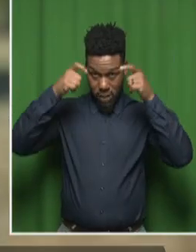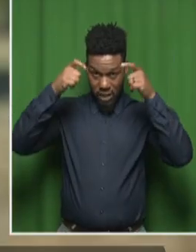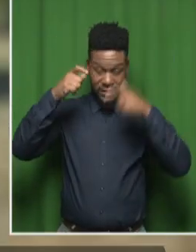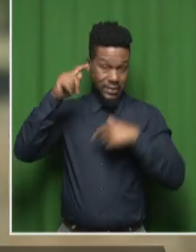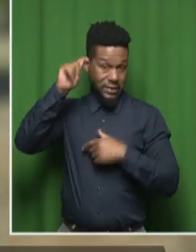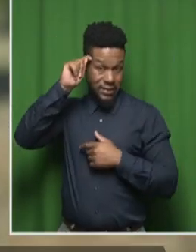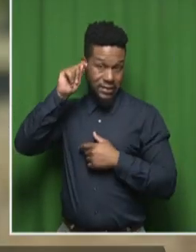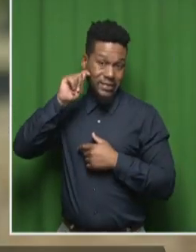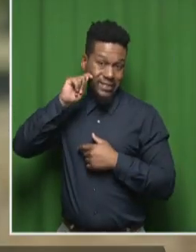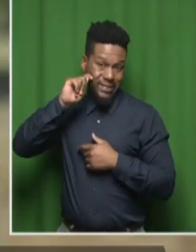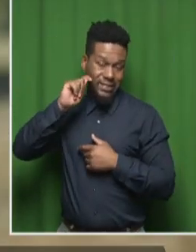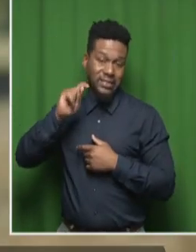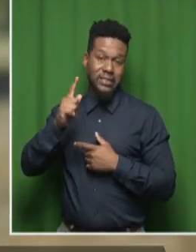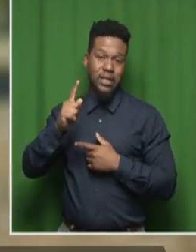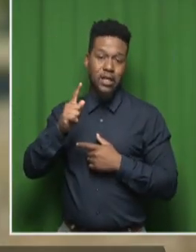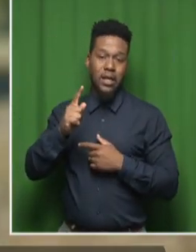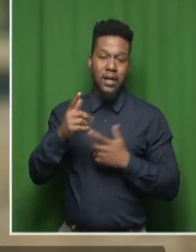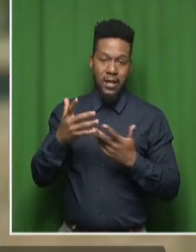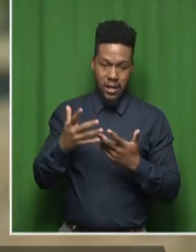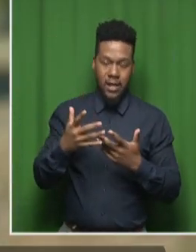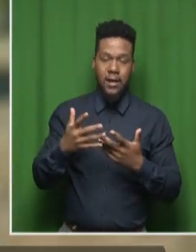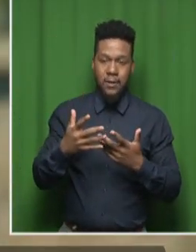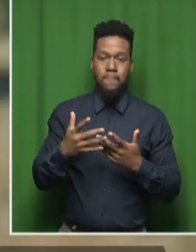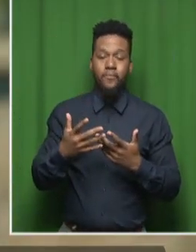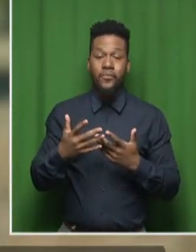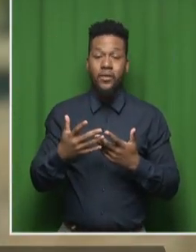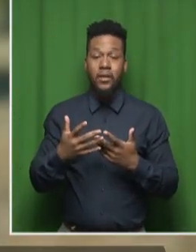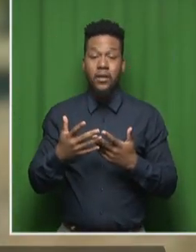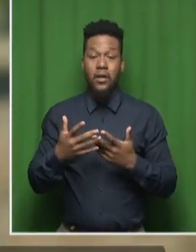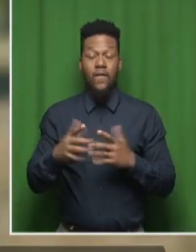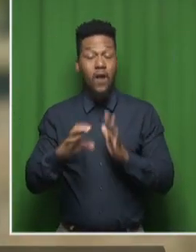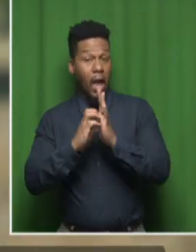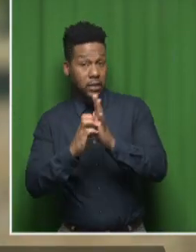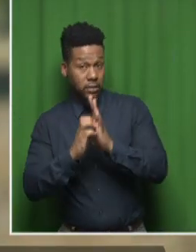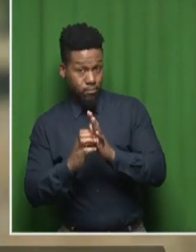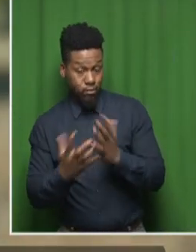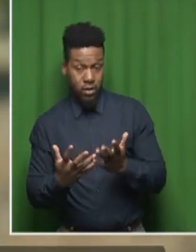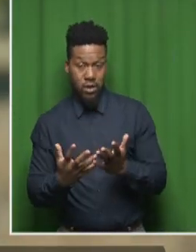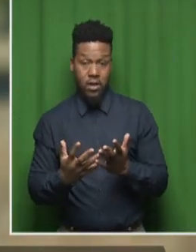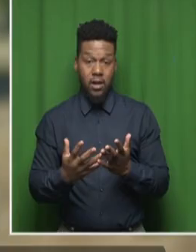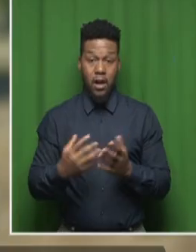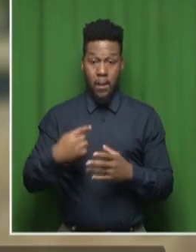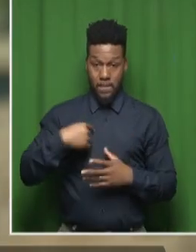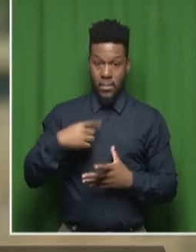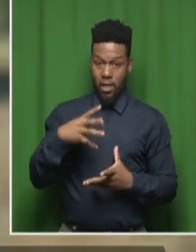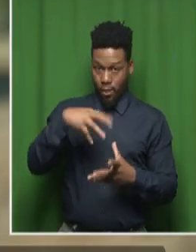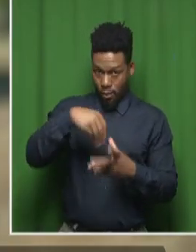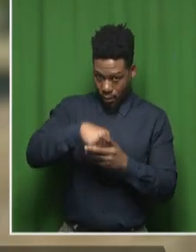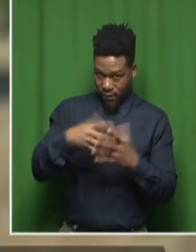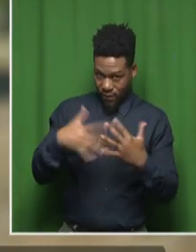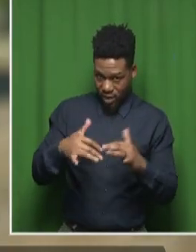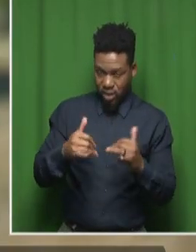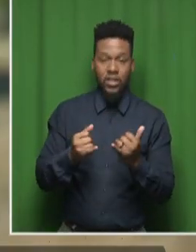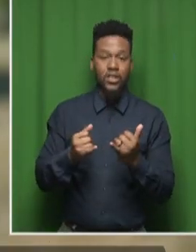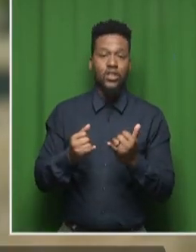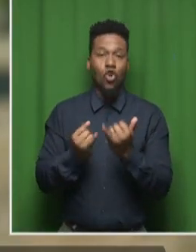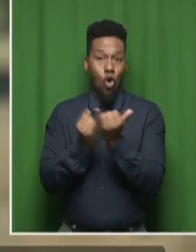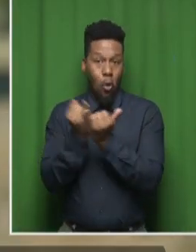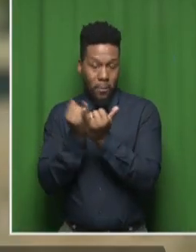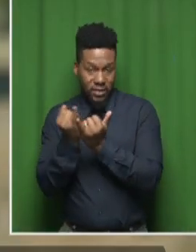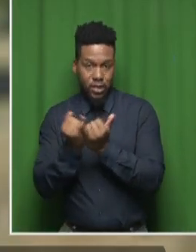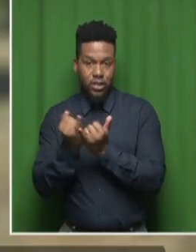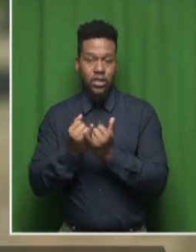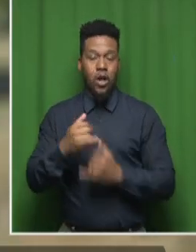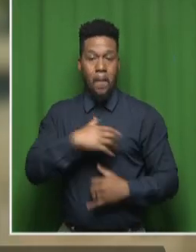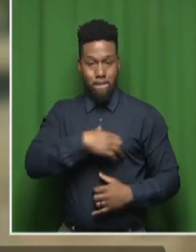anyone who competed in Miss Teen Universe South Africa would have gotten